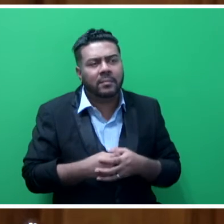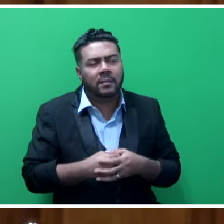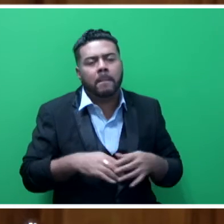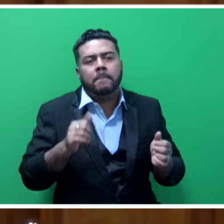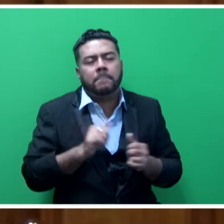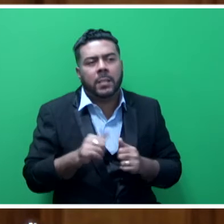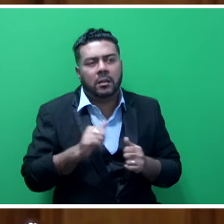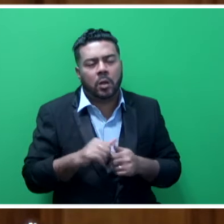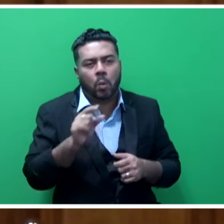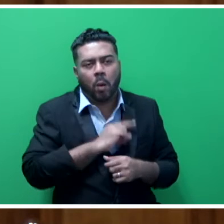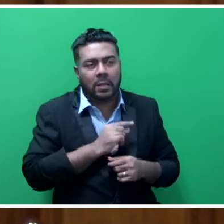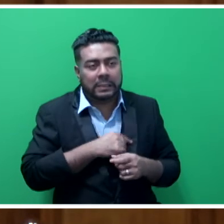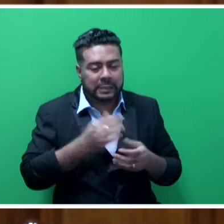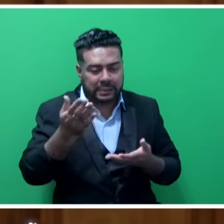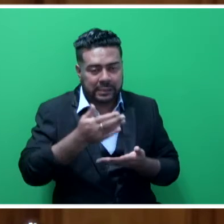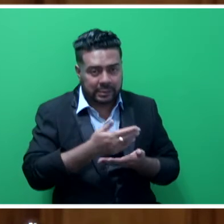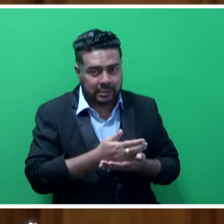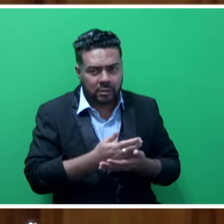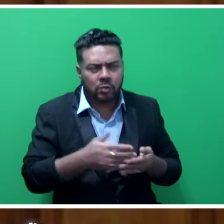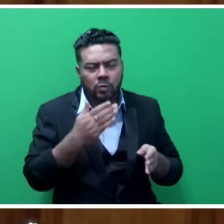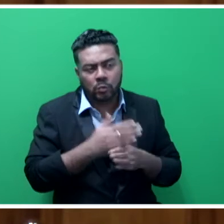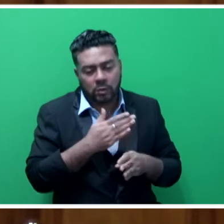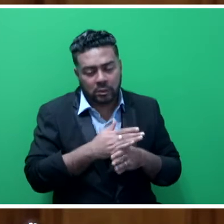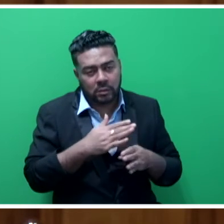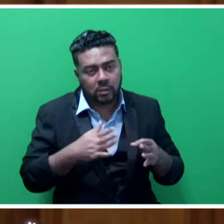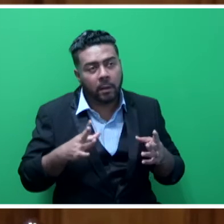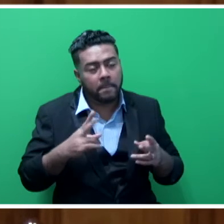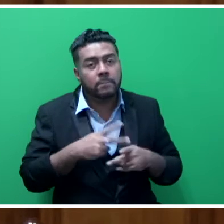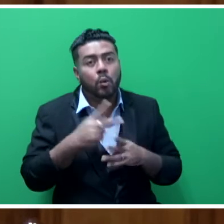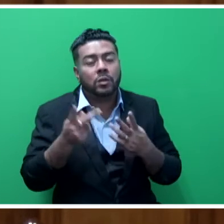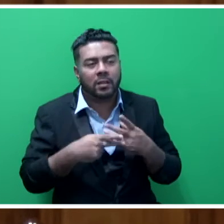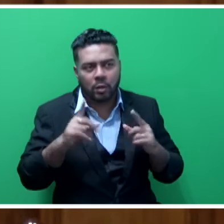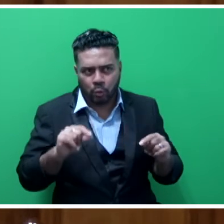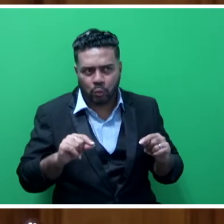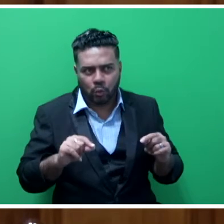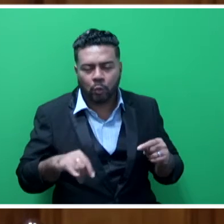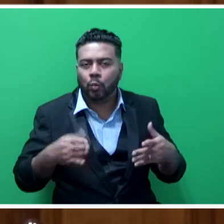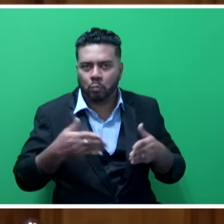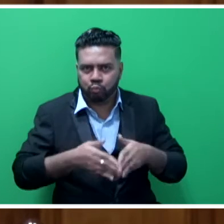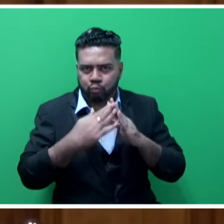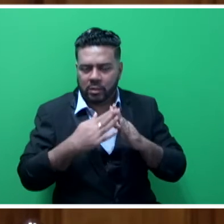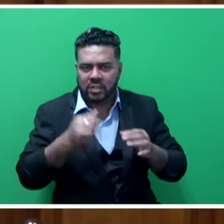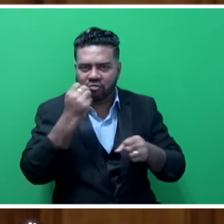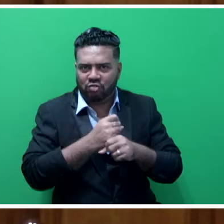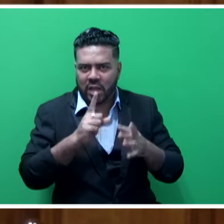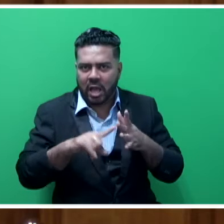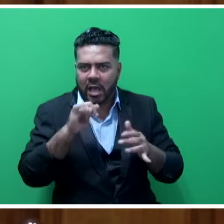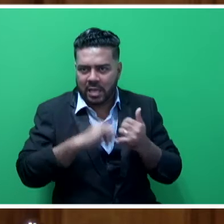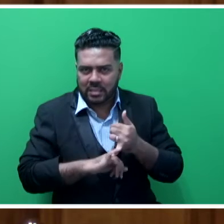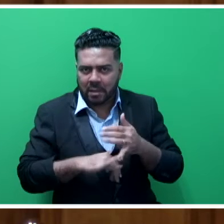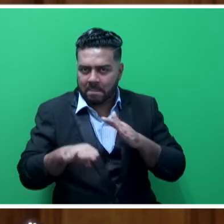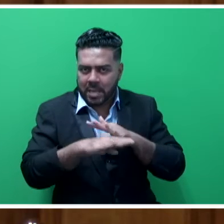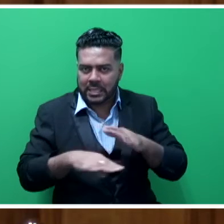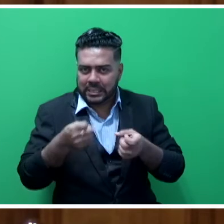better quality data to work the project that they do, enhancement of their GIS-based system